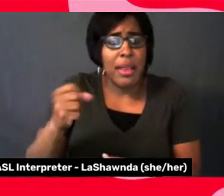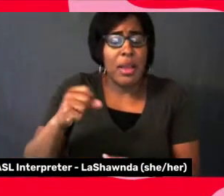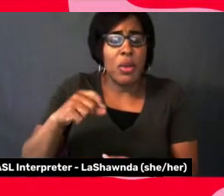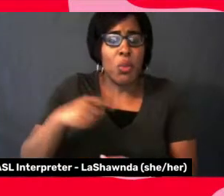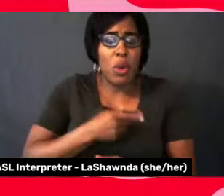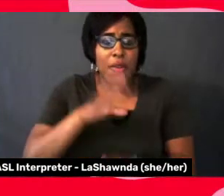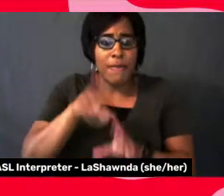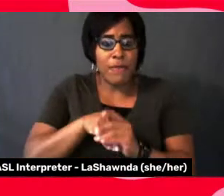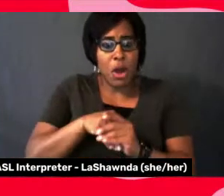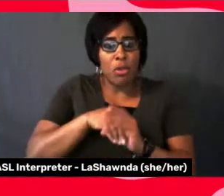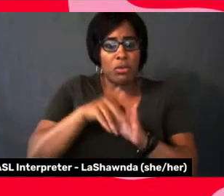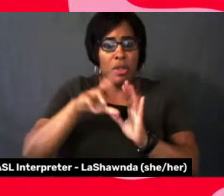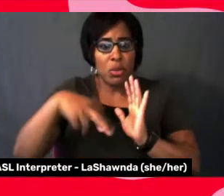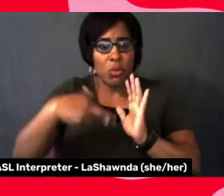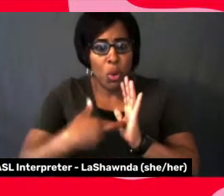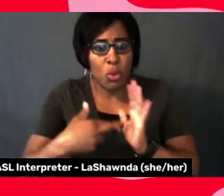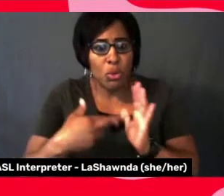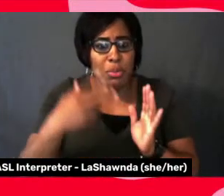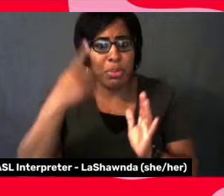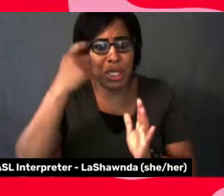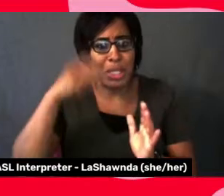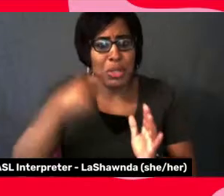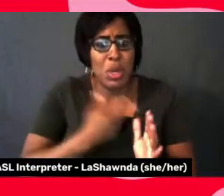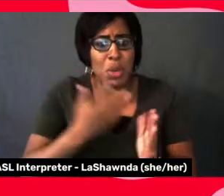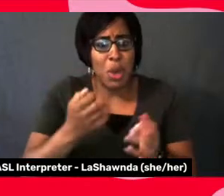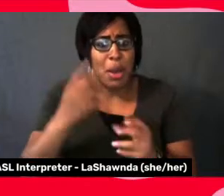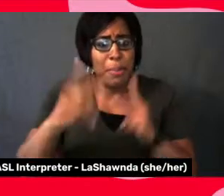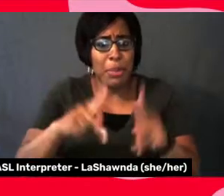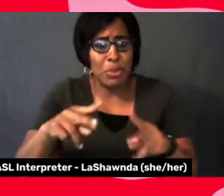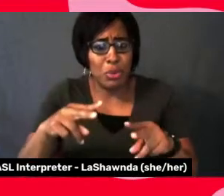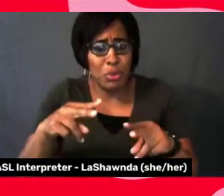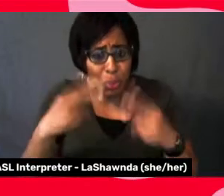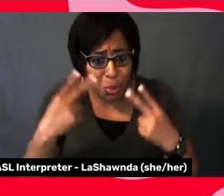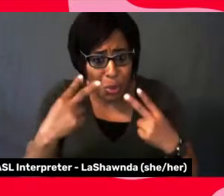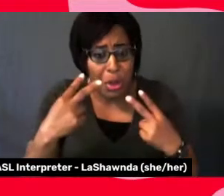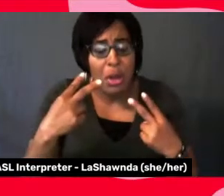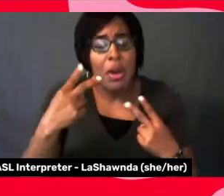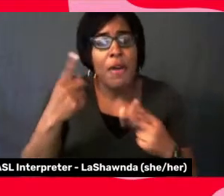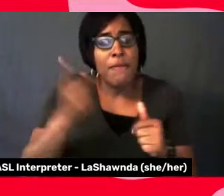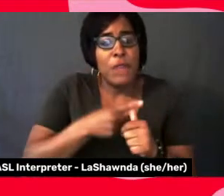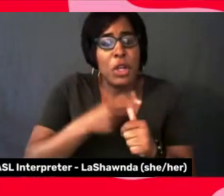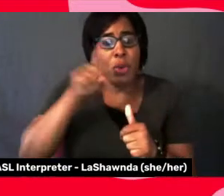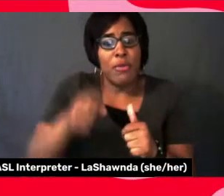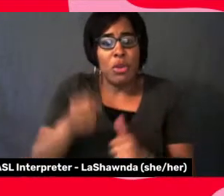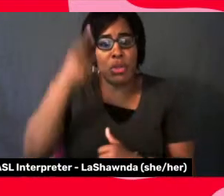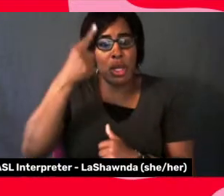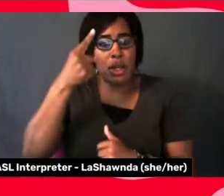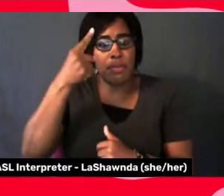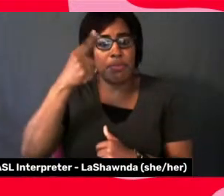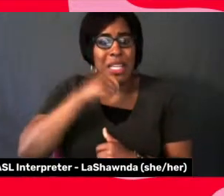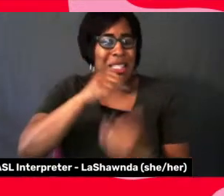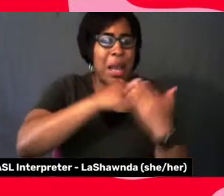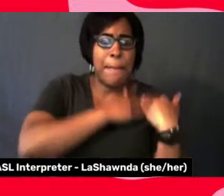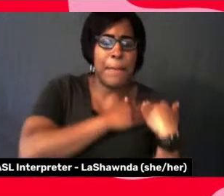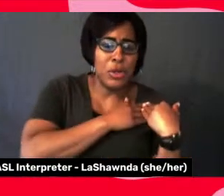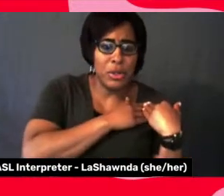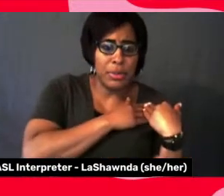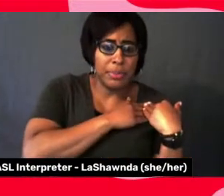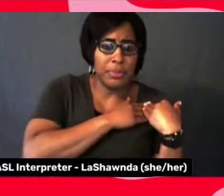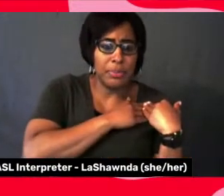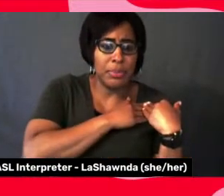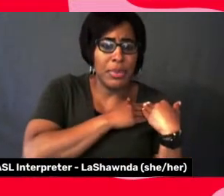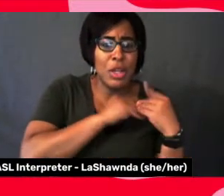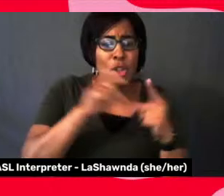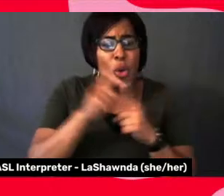First of all is understanding that it is not a burden. I think, I think we have to almost remove